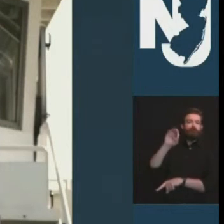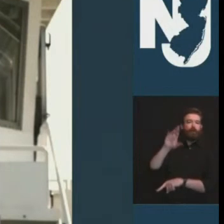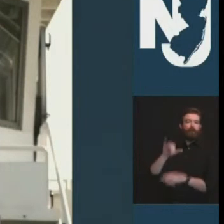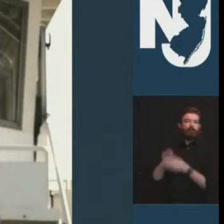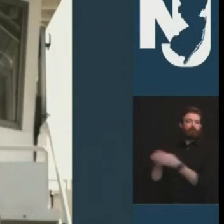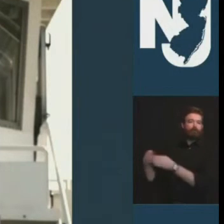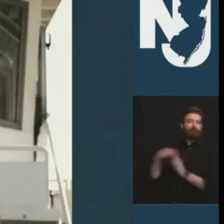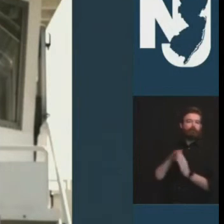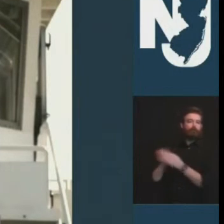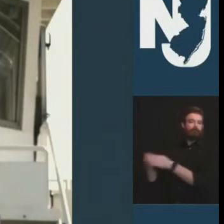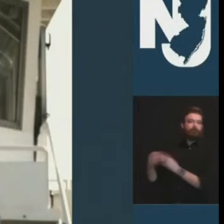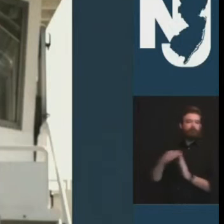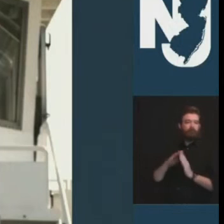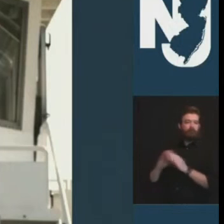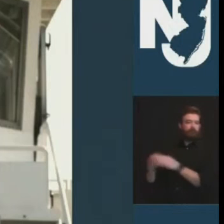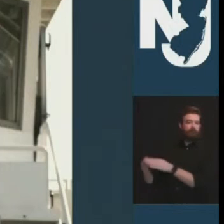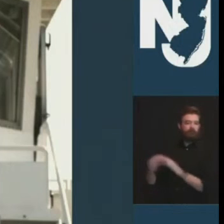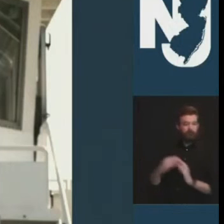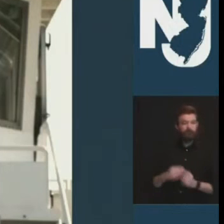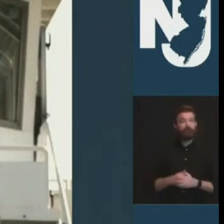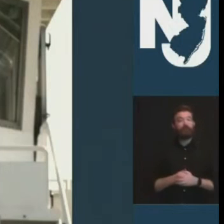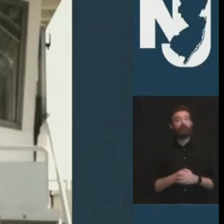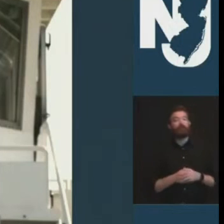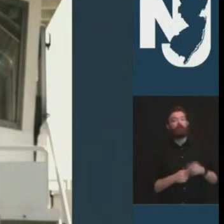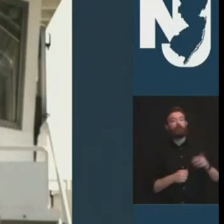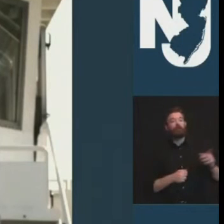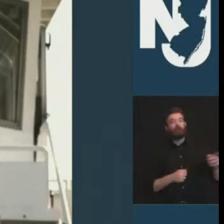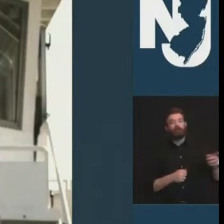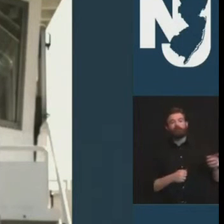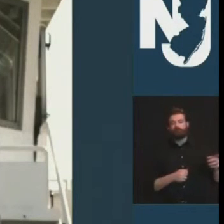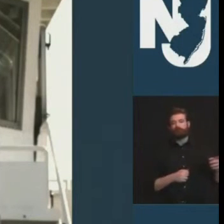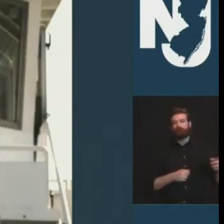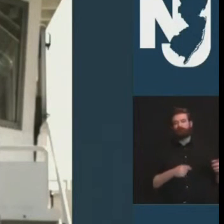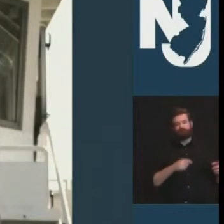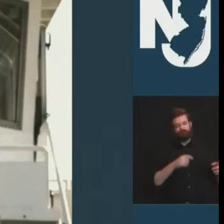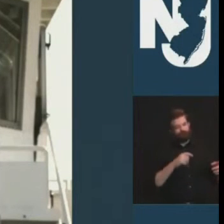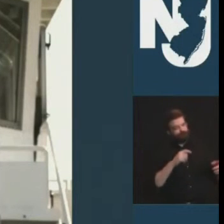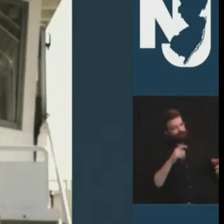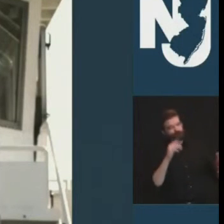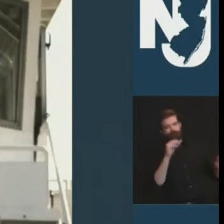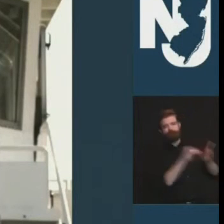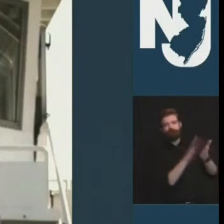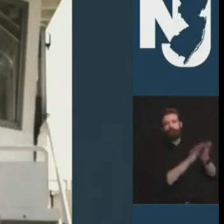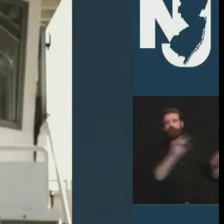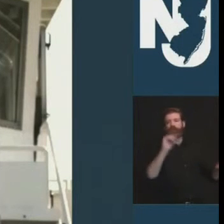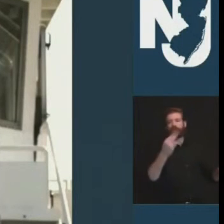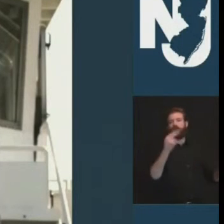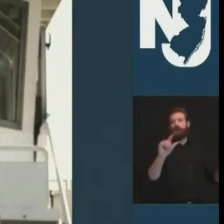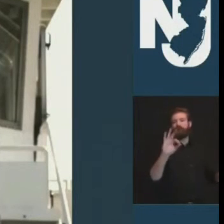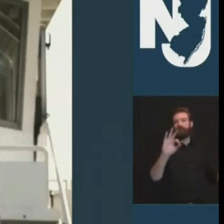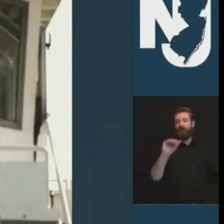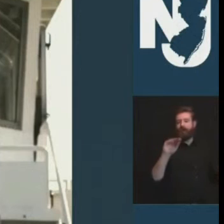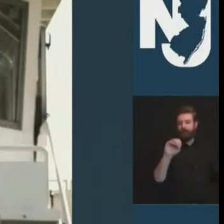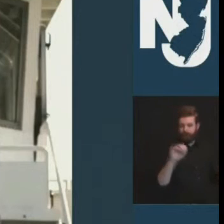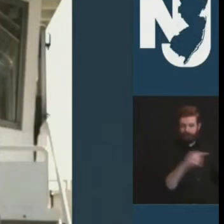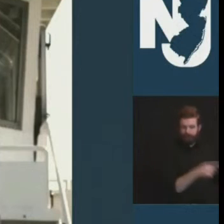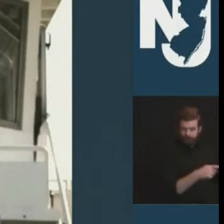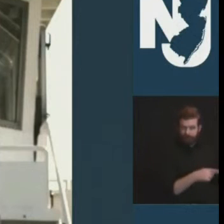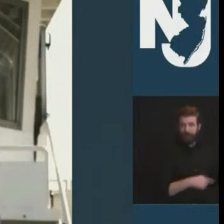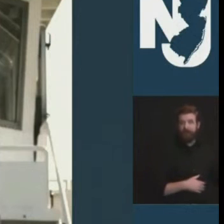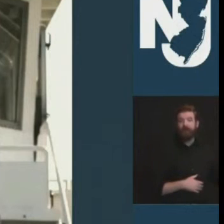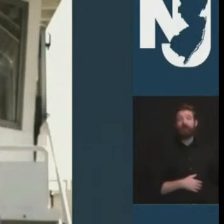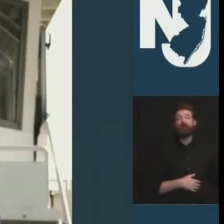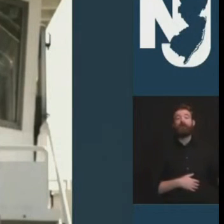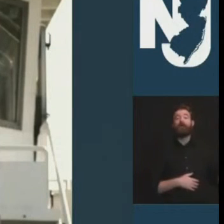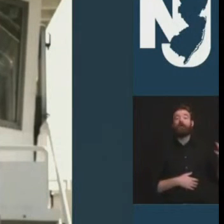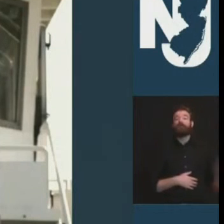in 2017 quite deservedly arthur was 95 years old when he passed on wednesday i spoke to his son